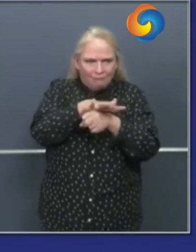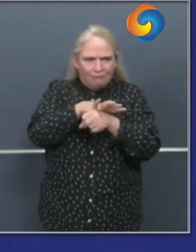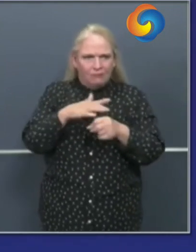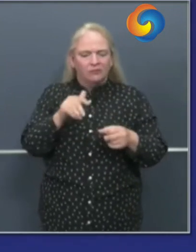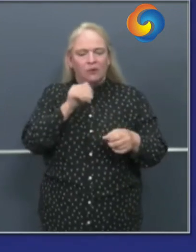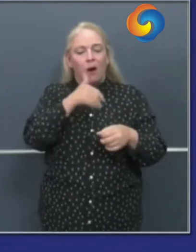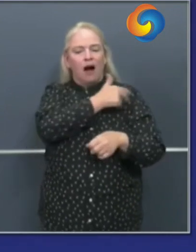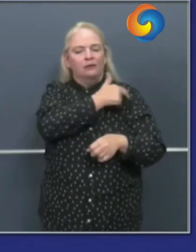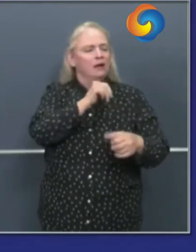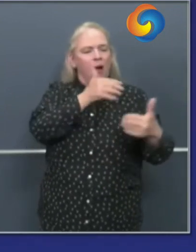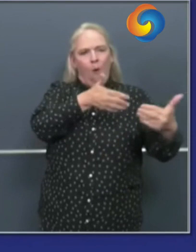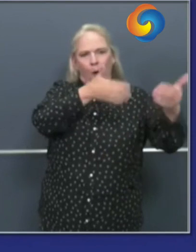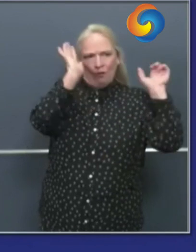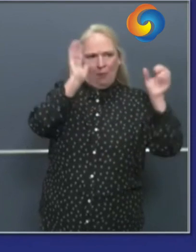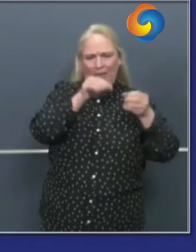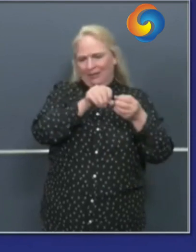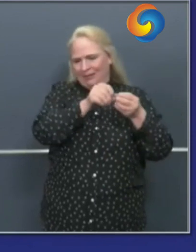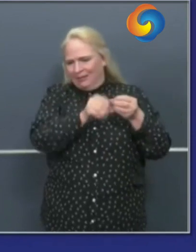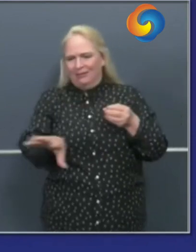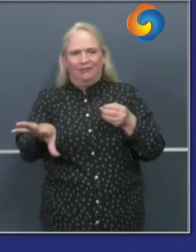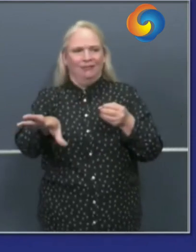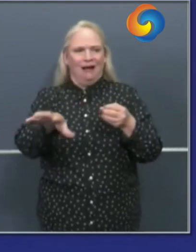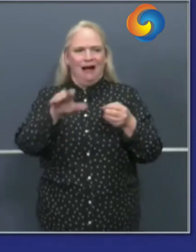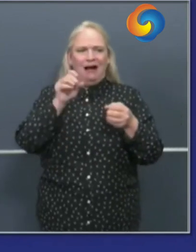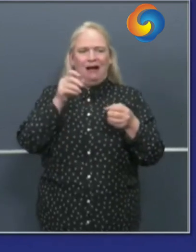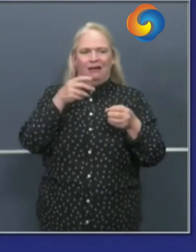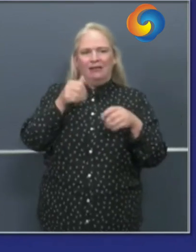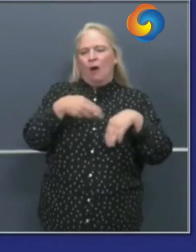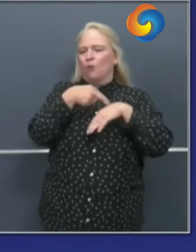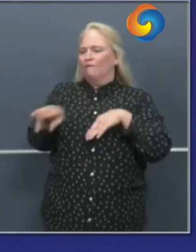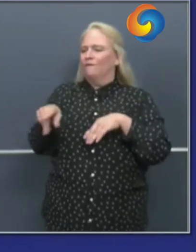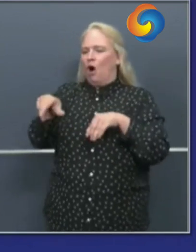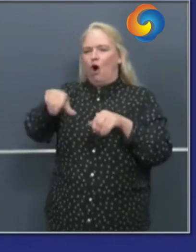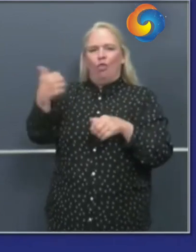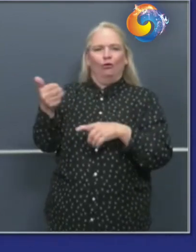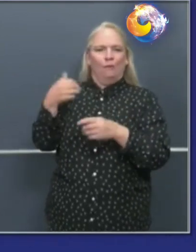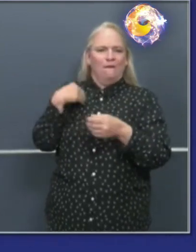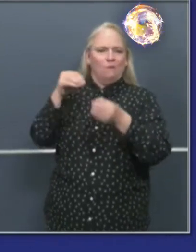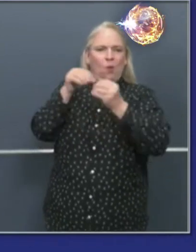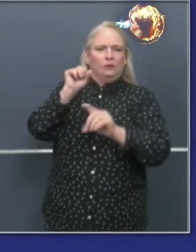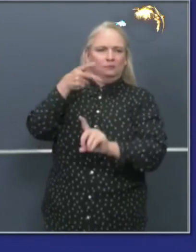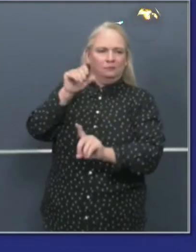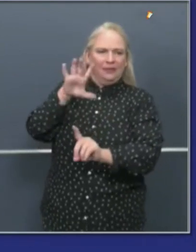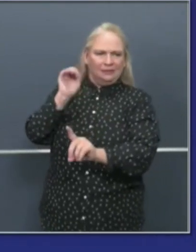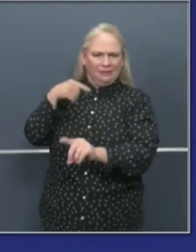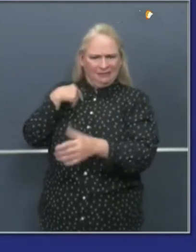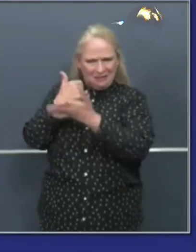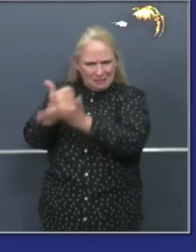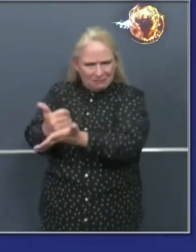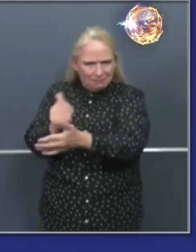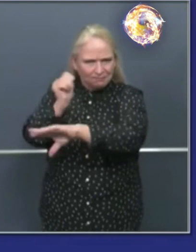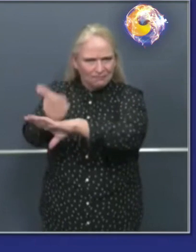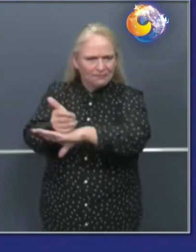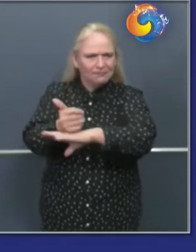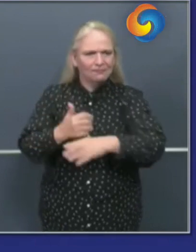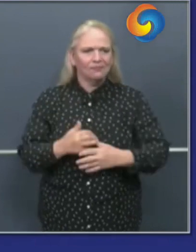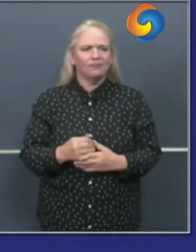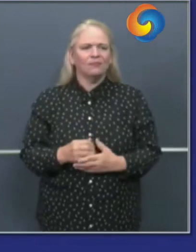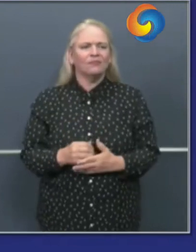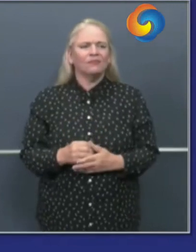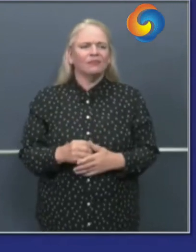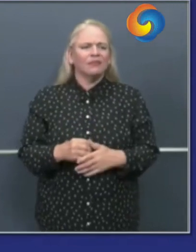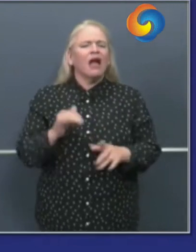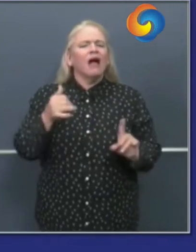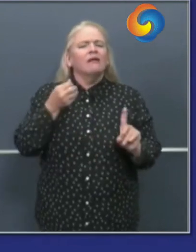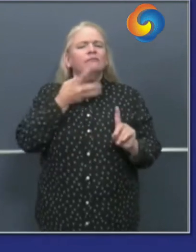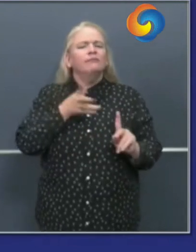alternative care sites to meet the needs of patients that either were pre-symptomatic asymptomatic or